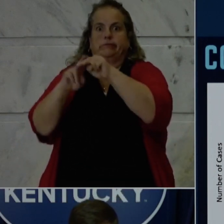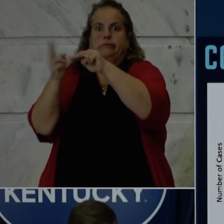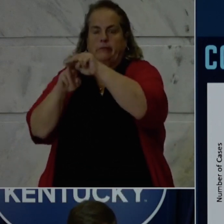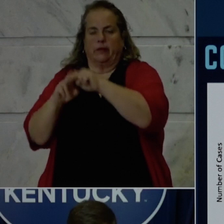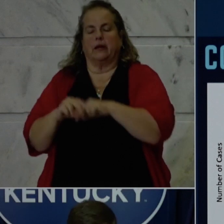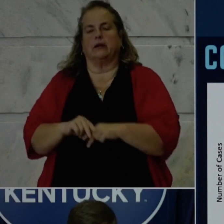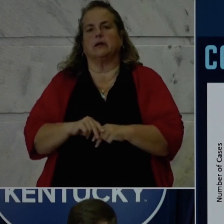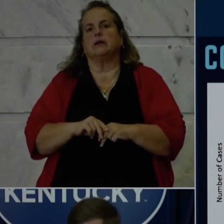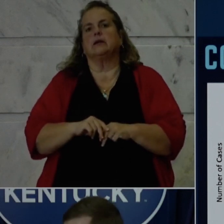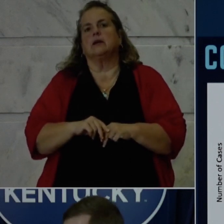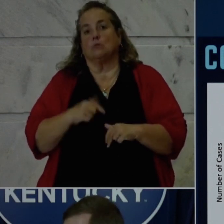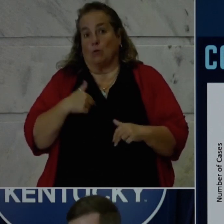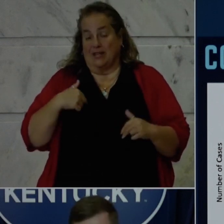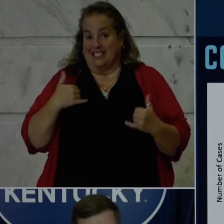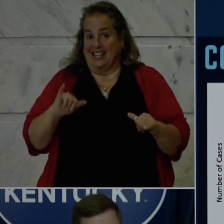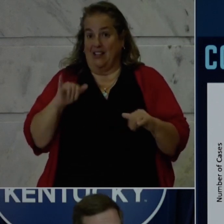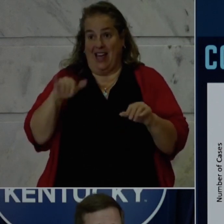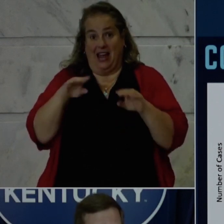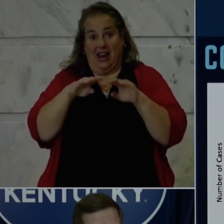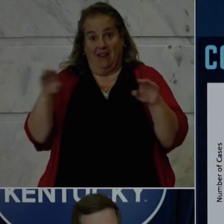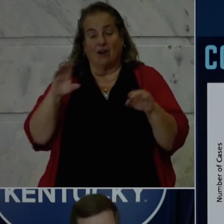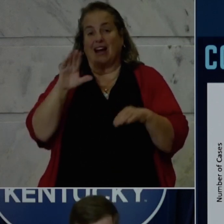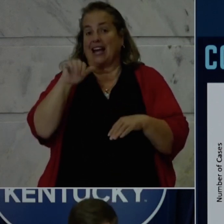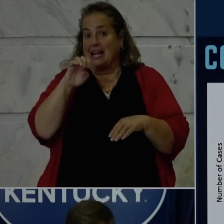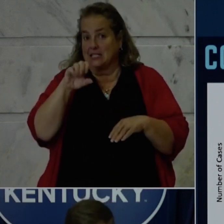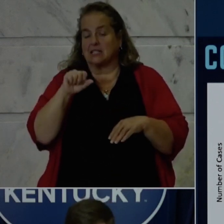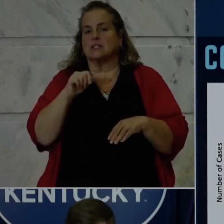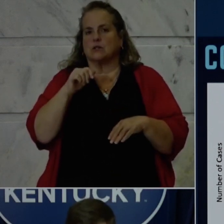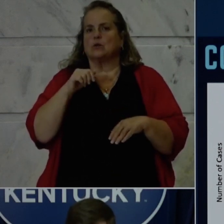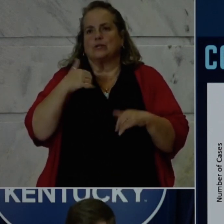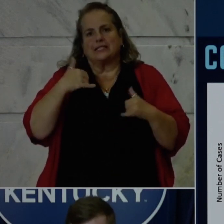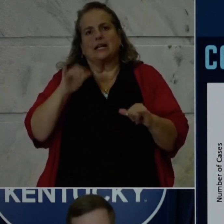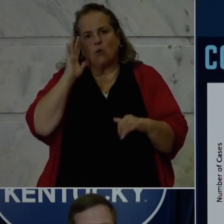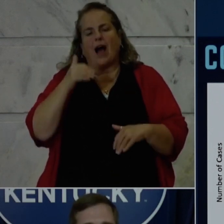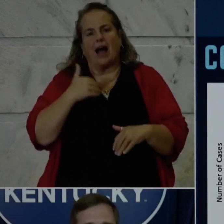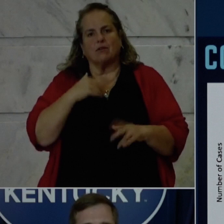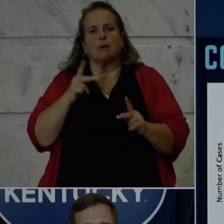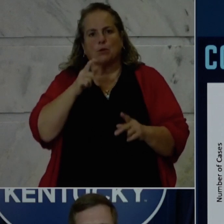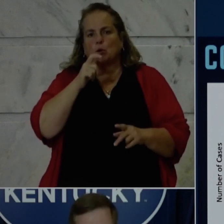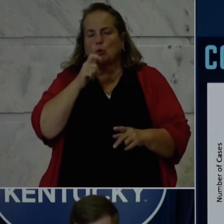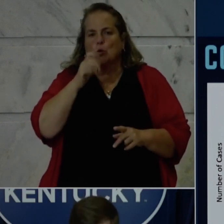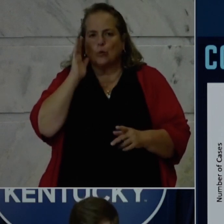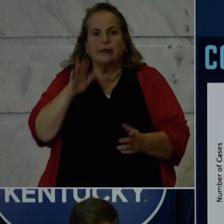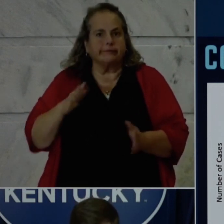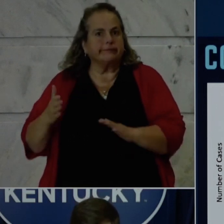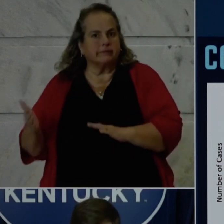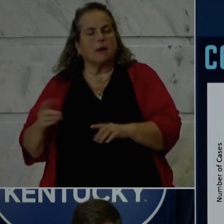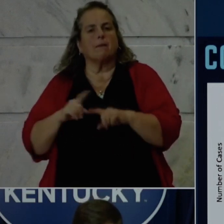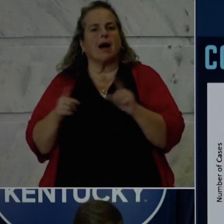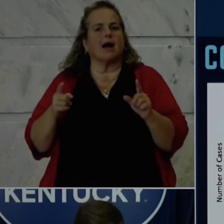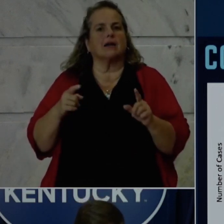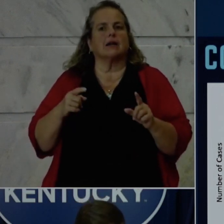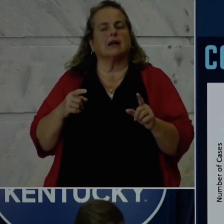the few states who are not seeing a decrease in testing numbers. He also said that July was